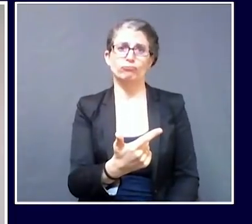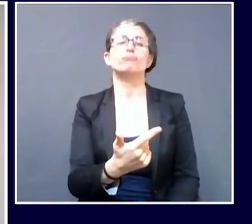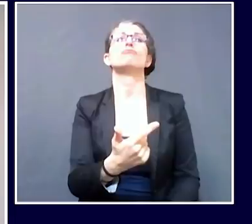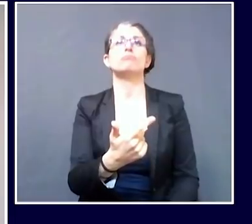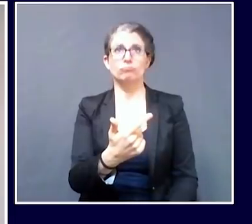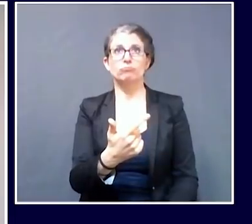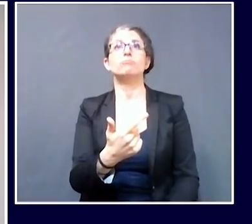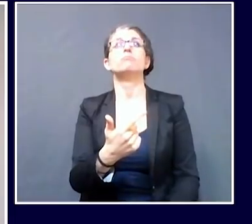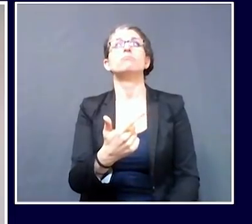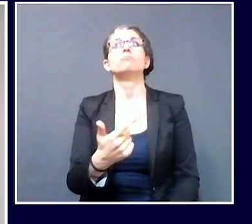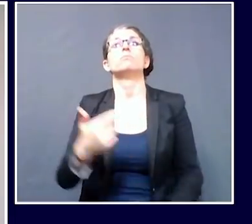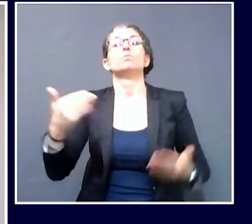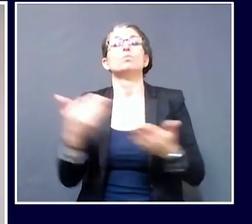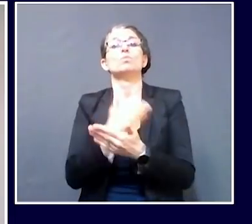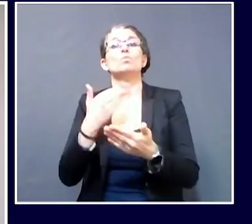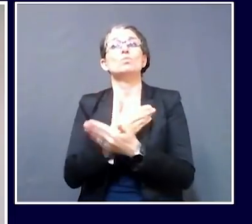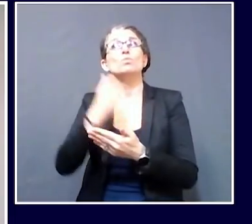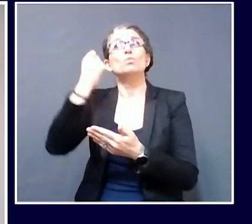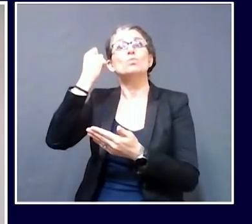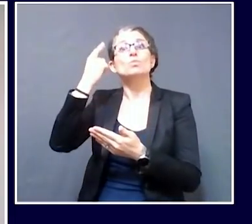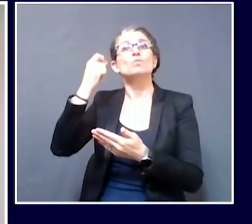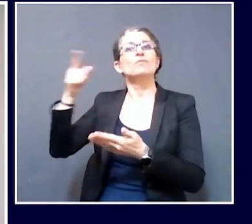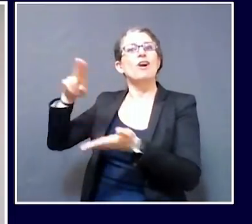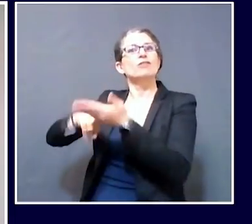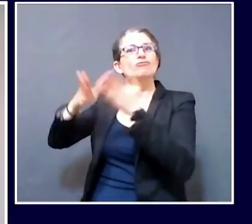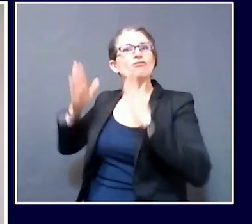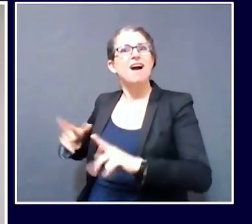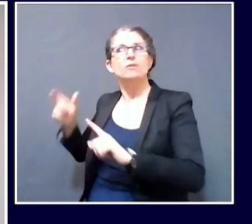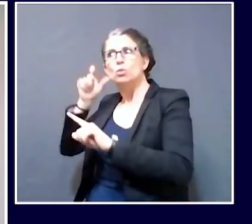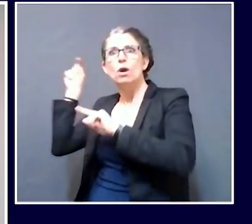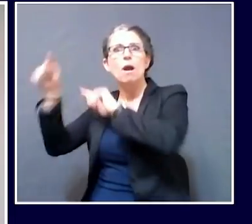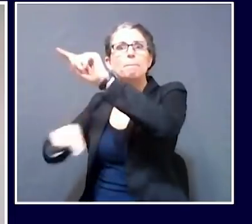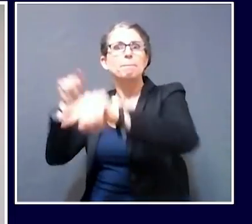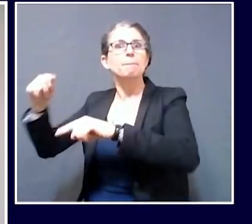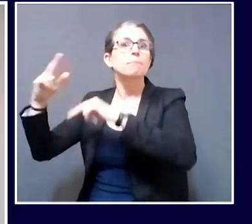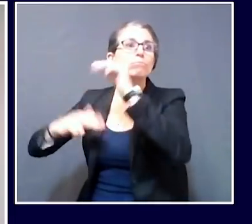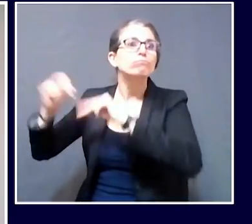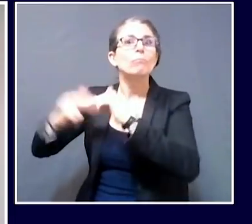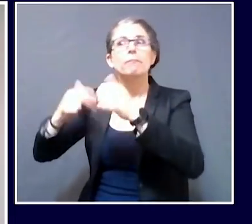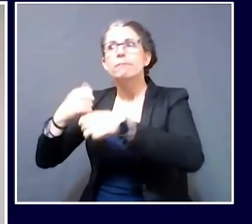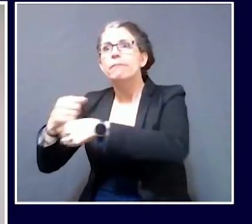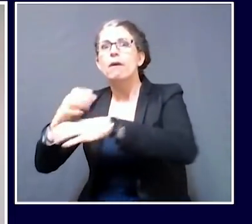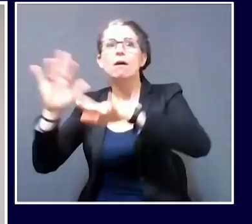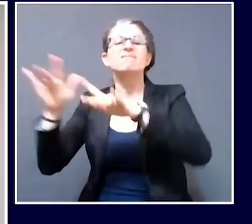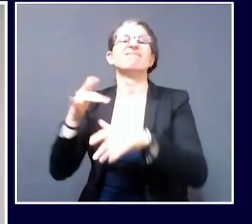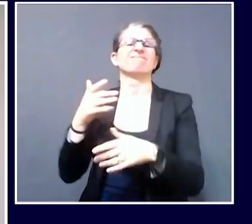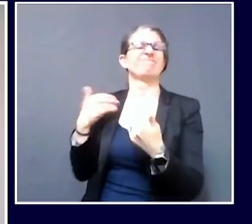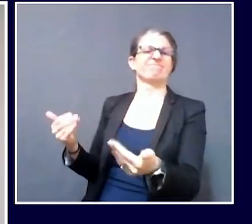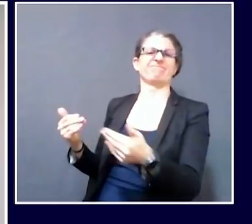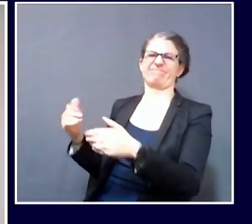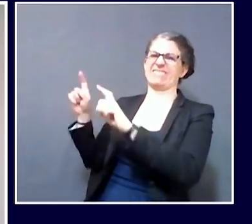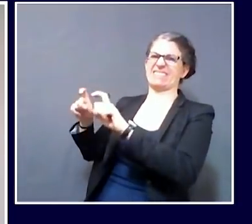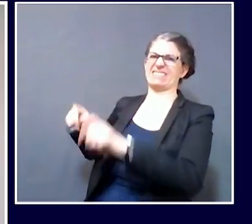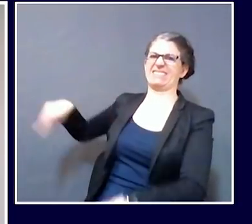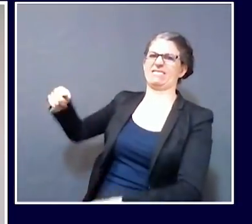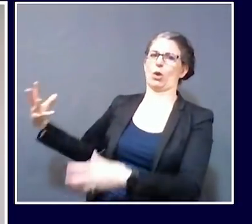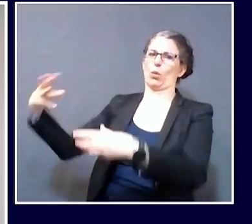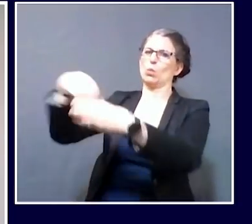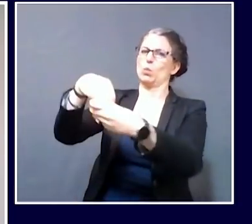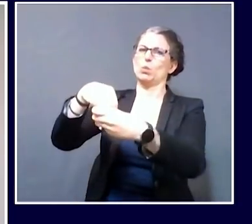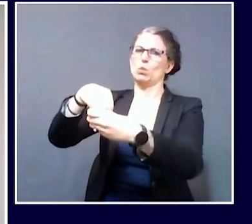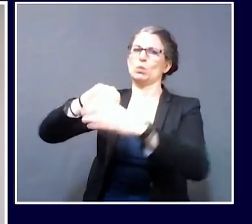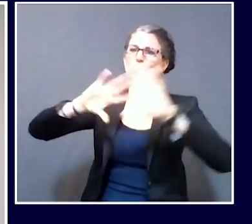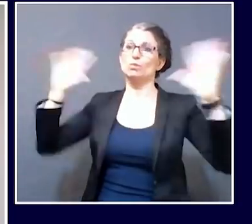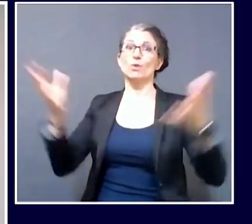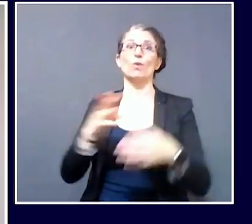campus. In addition to that, Abbott is also adhering to all of the best practices in public health, including social distancing,